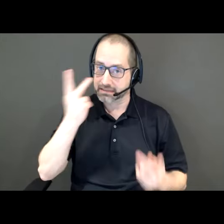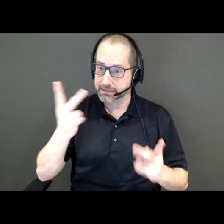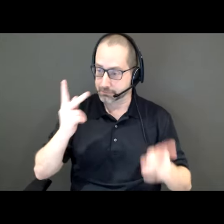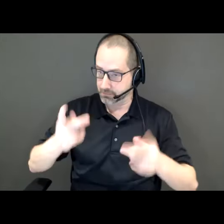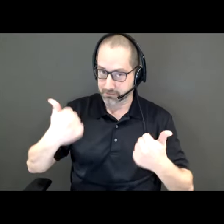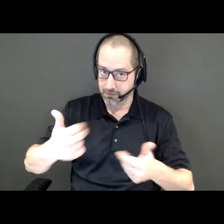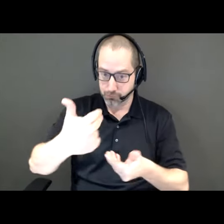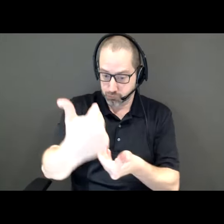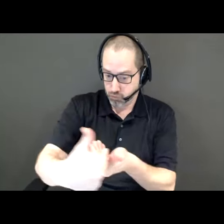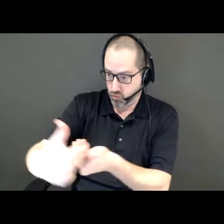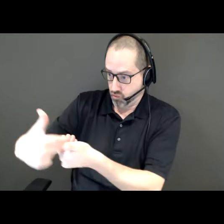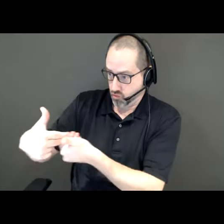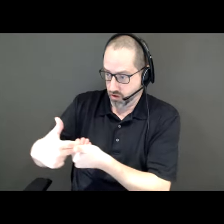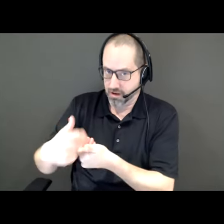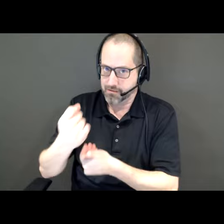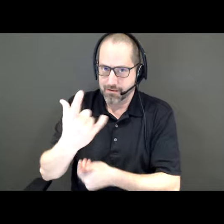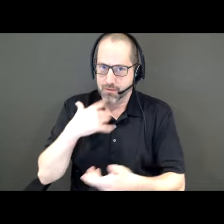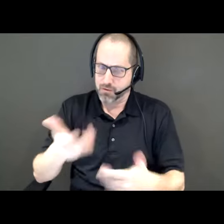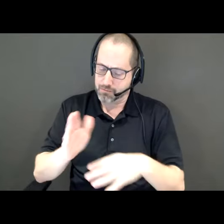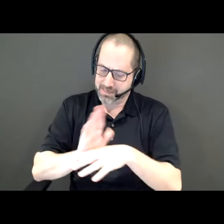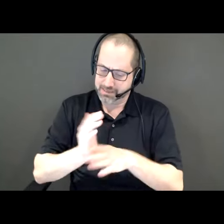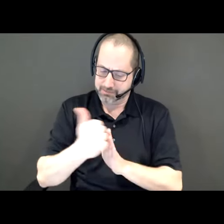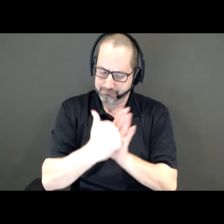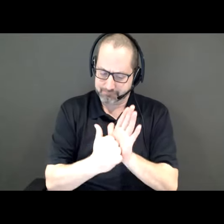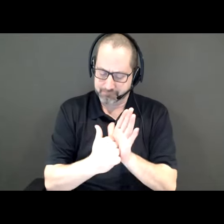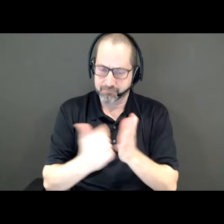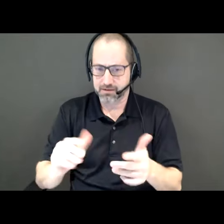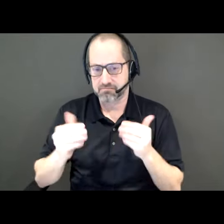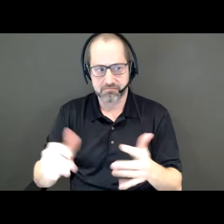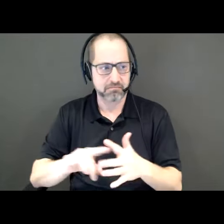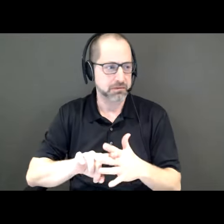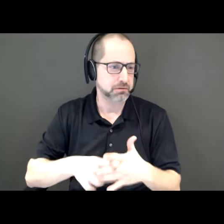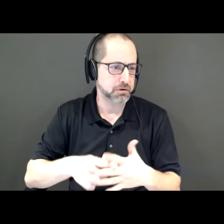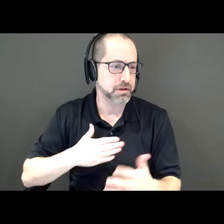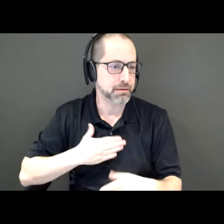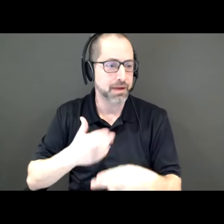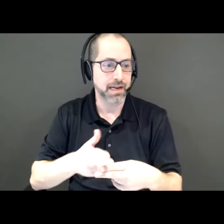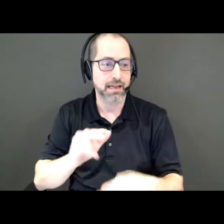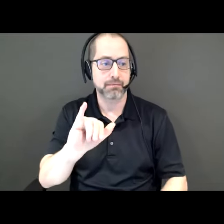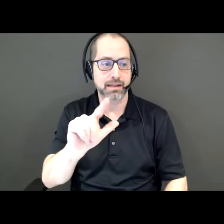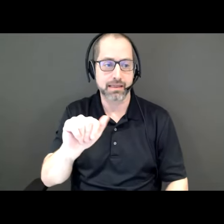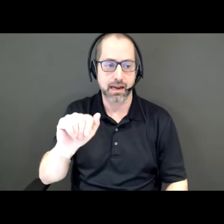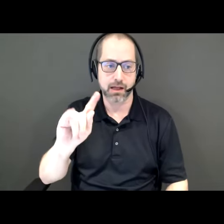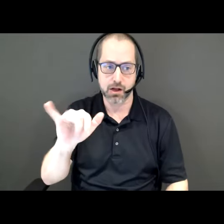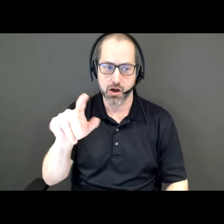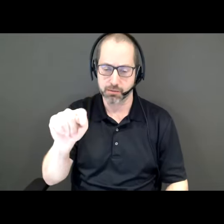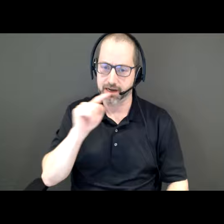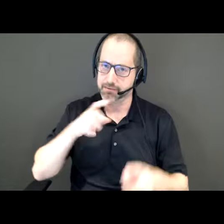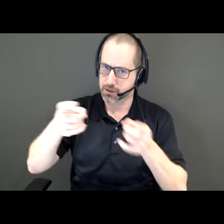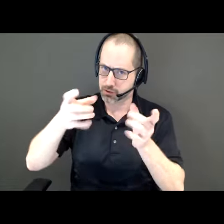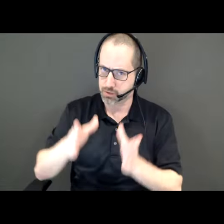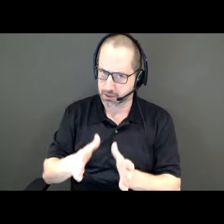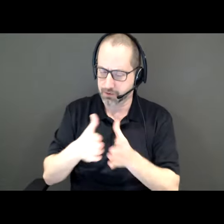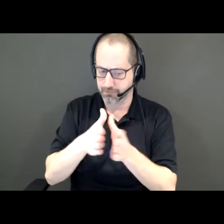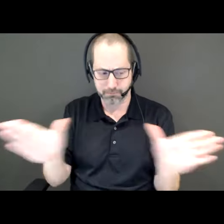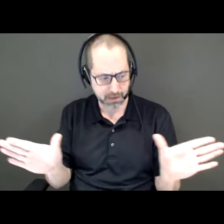we're going to get started. My name is Ilana Altman and I'm the co-executive director of the Bentway, a public space and programming platform located underneath the